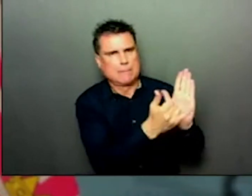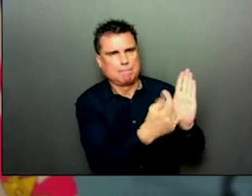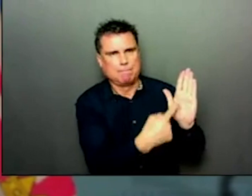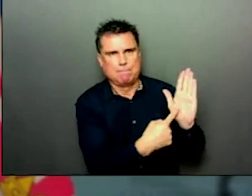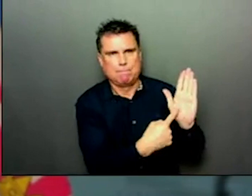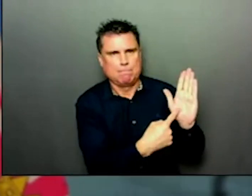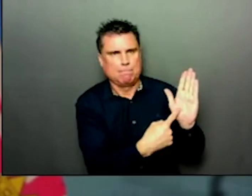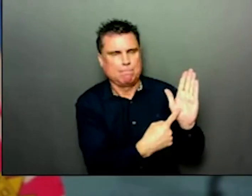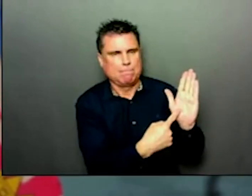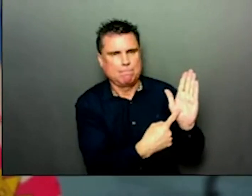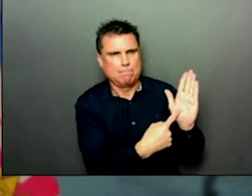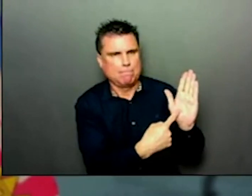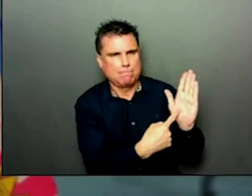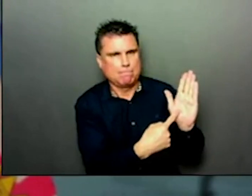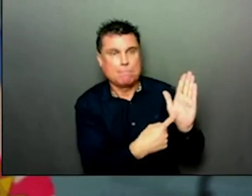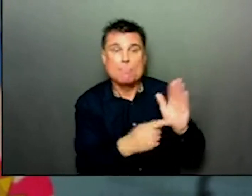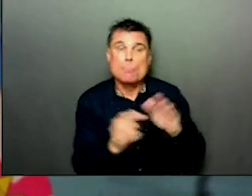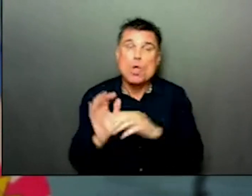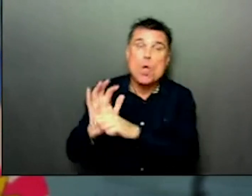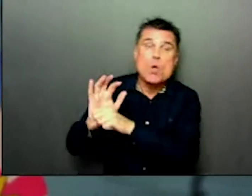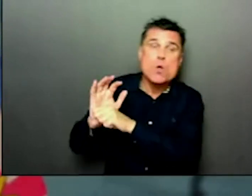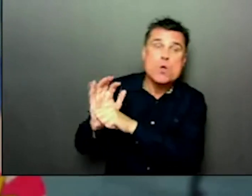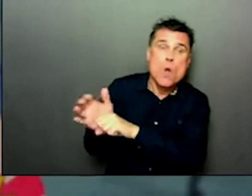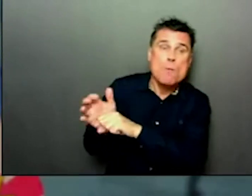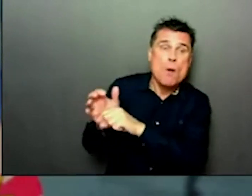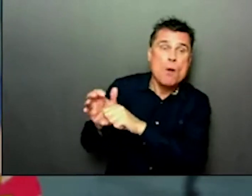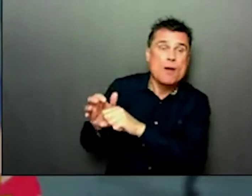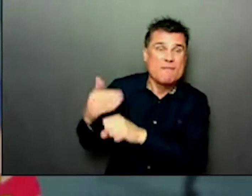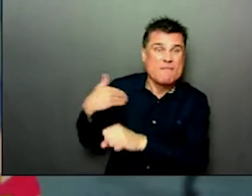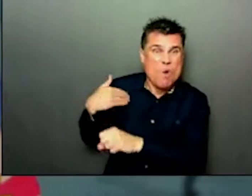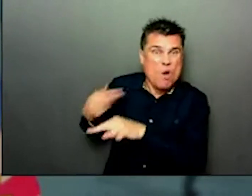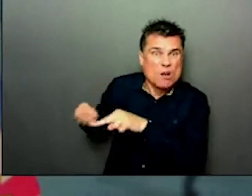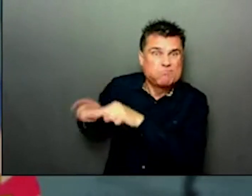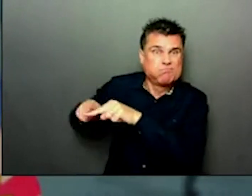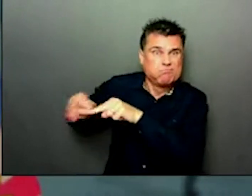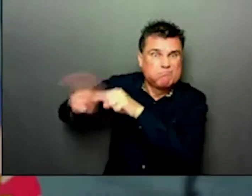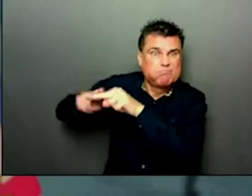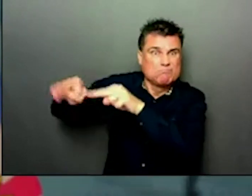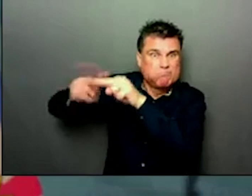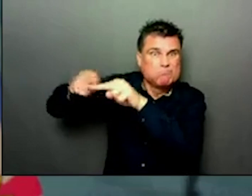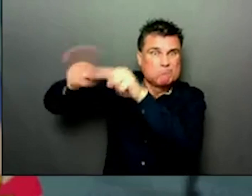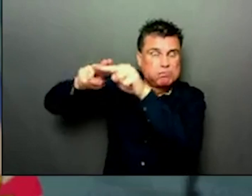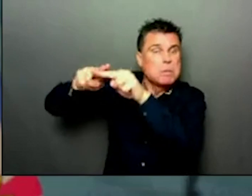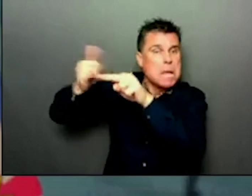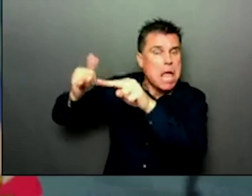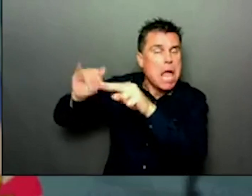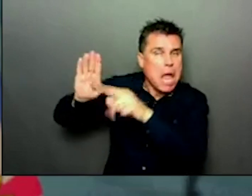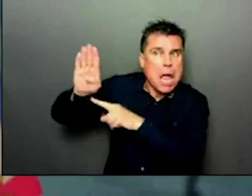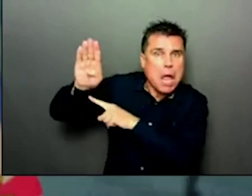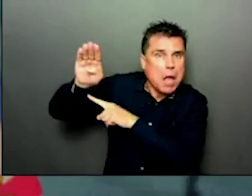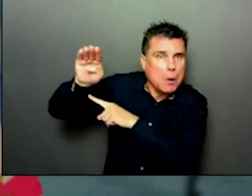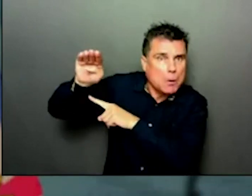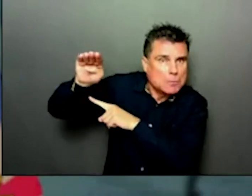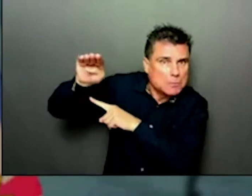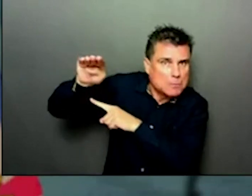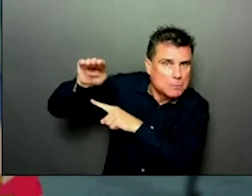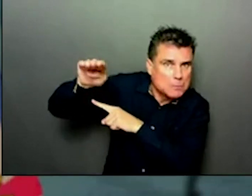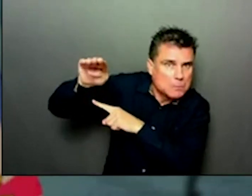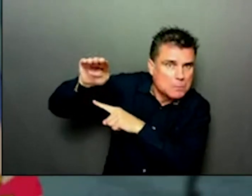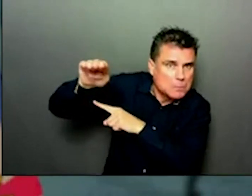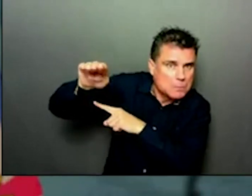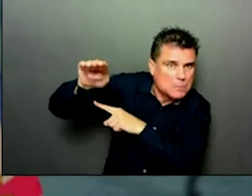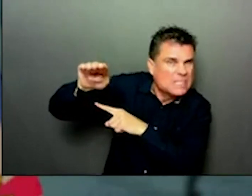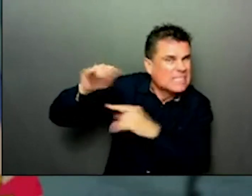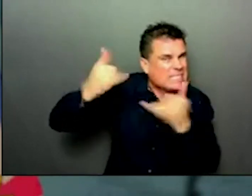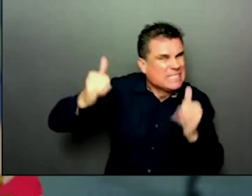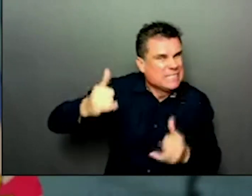flattened at a fairly high level. And there's still ongoing transmission in those close environments. So it's the people we work with, the people